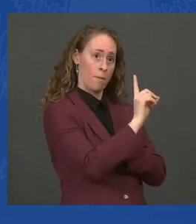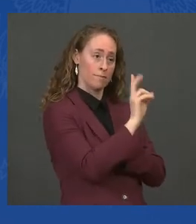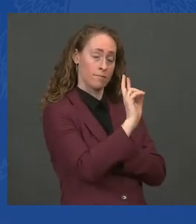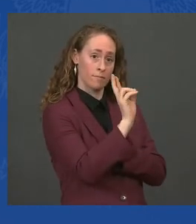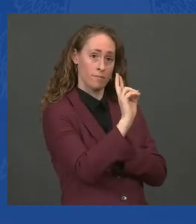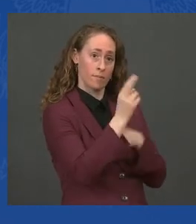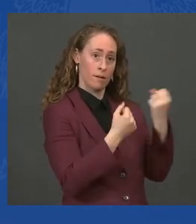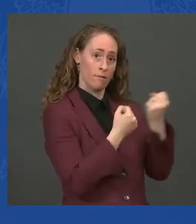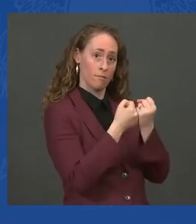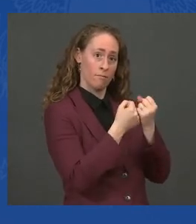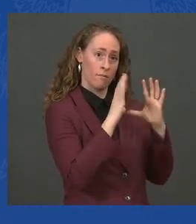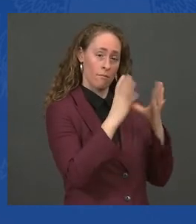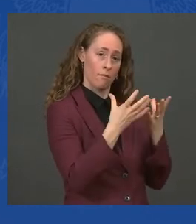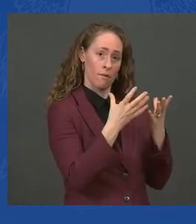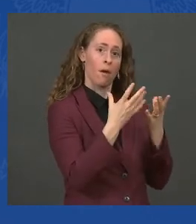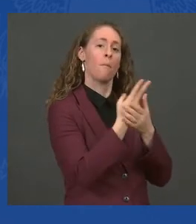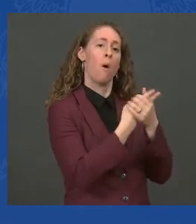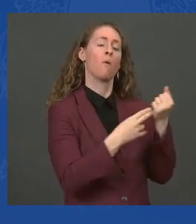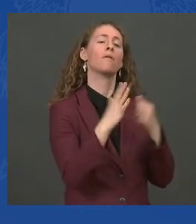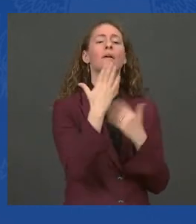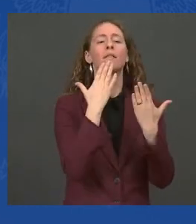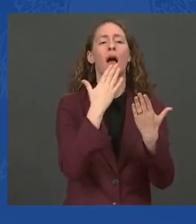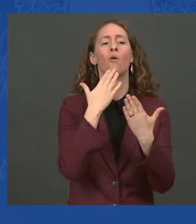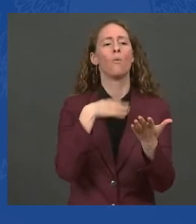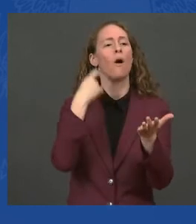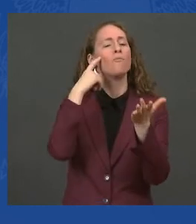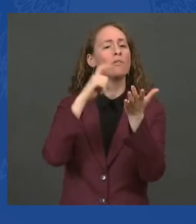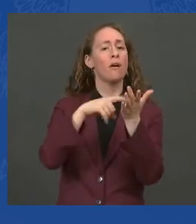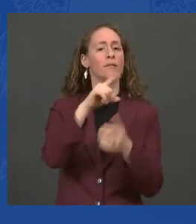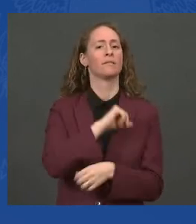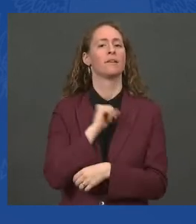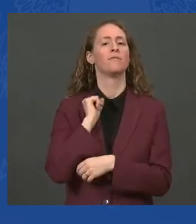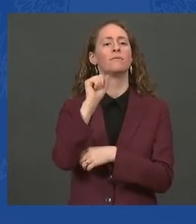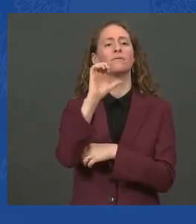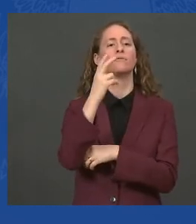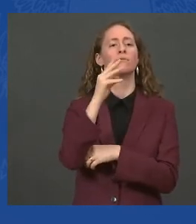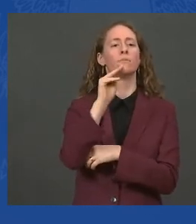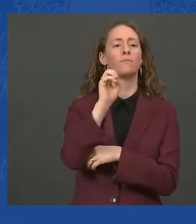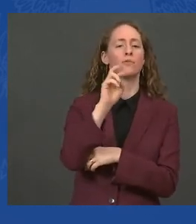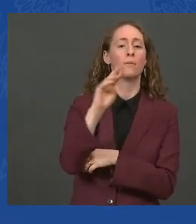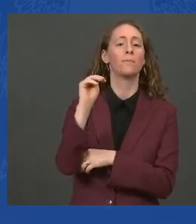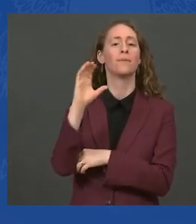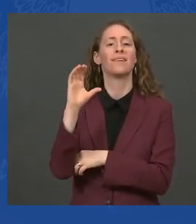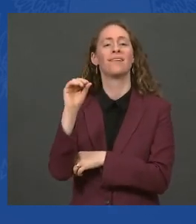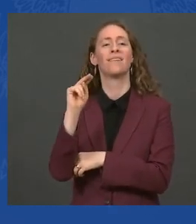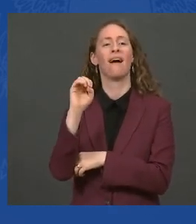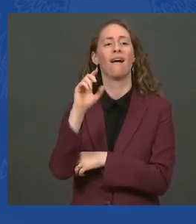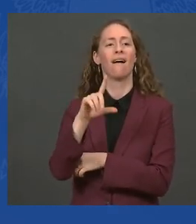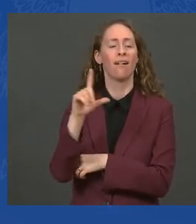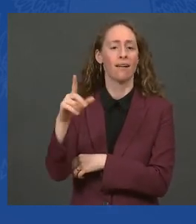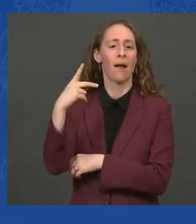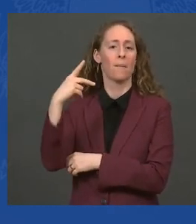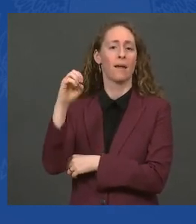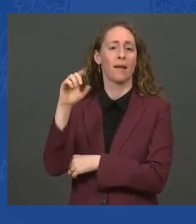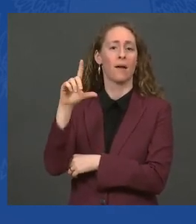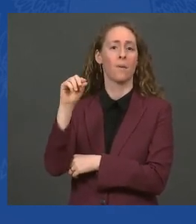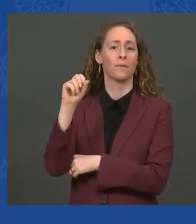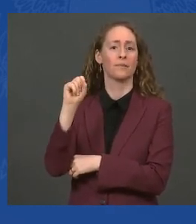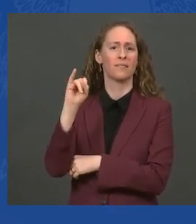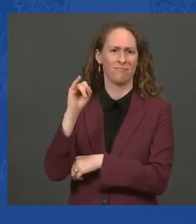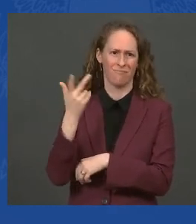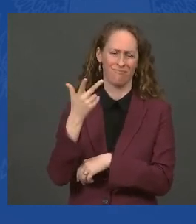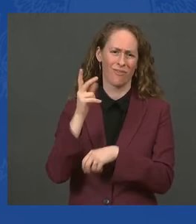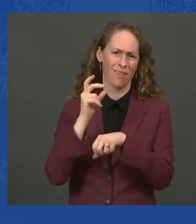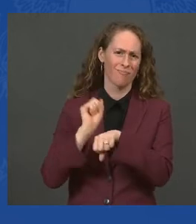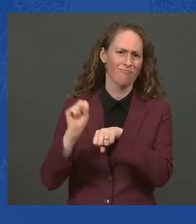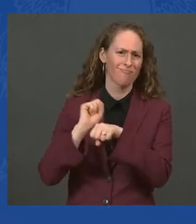Pelosi for getting this done. And I want to thank a substantial bipartisan vote in the Senate for sending this bill to my desk today to avoid